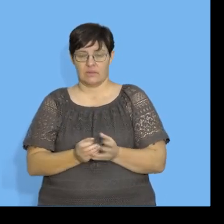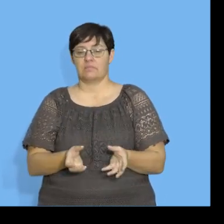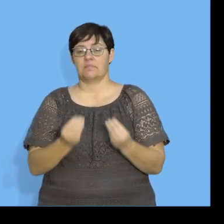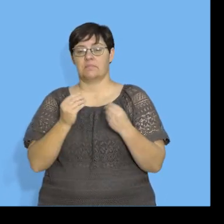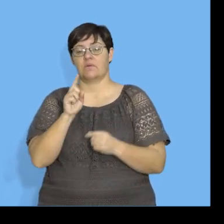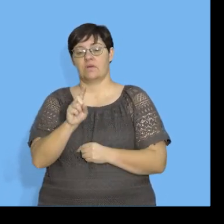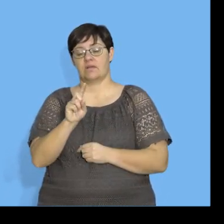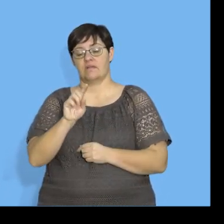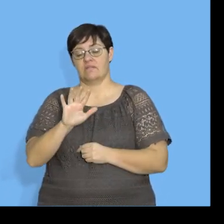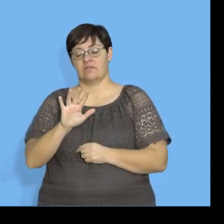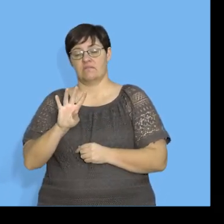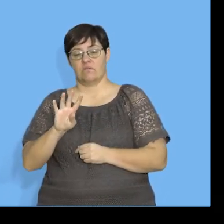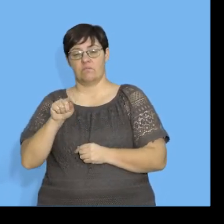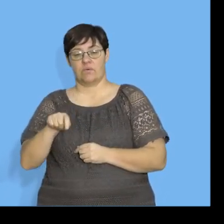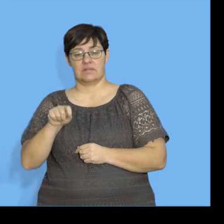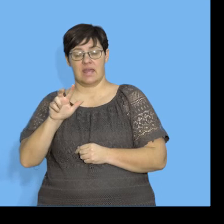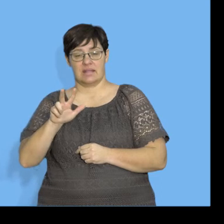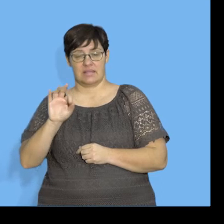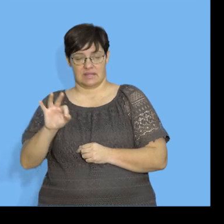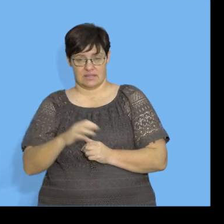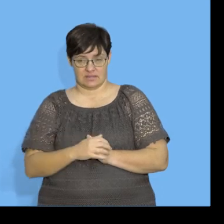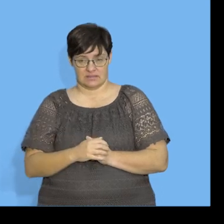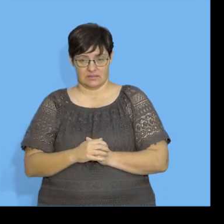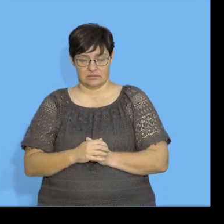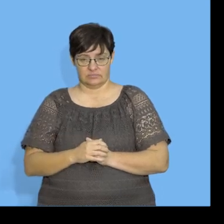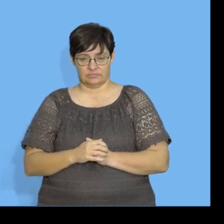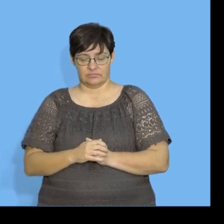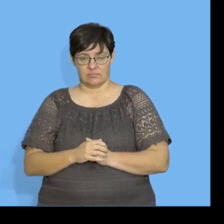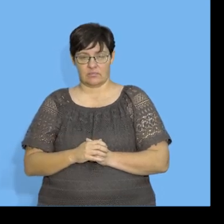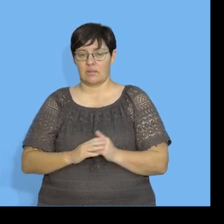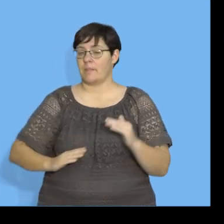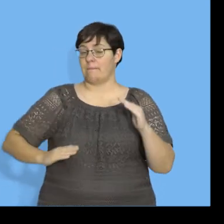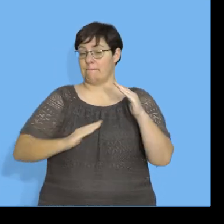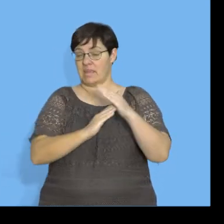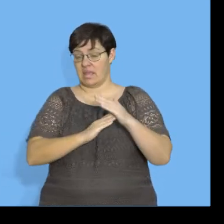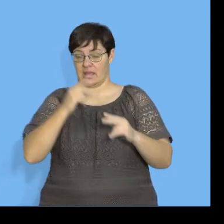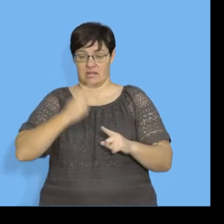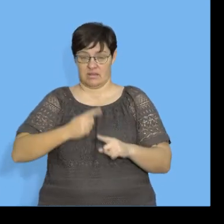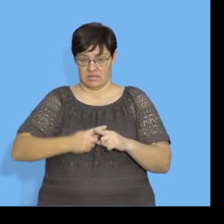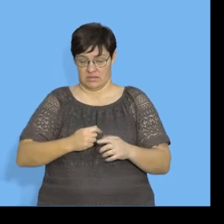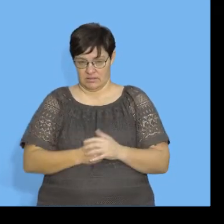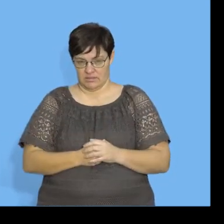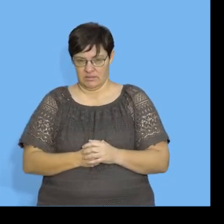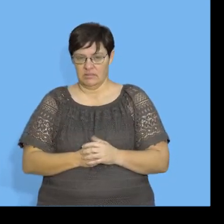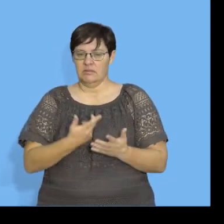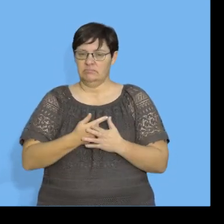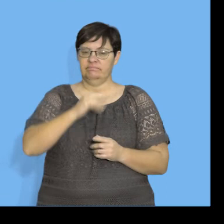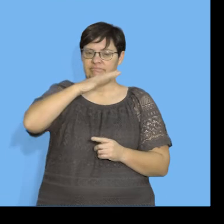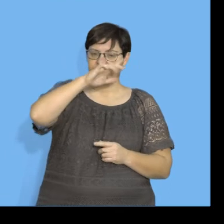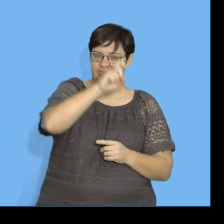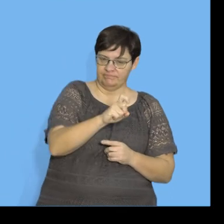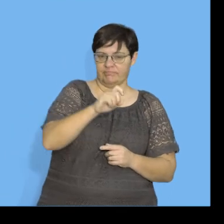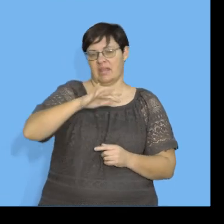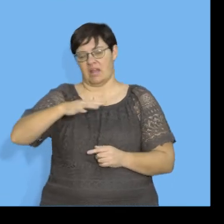154.83. So that's the peak heart rate, are we all together? That's what we did. So we have the